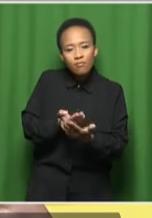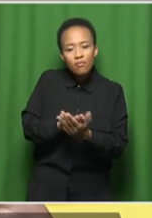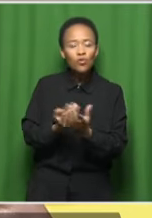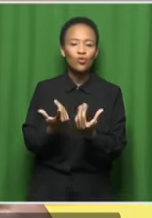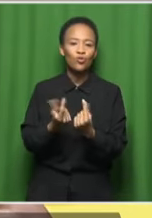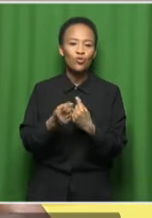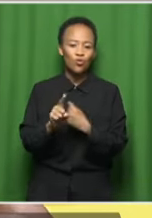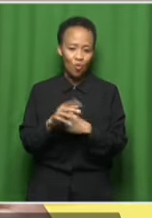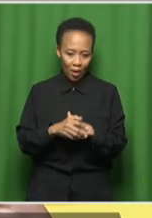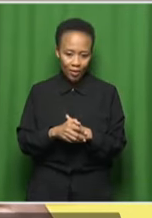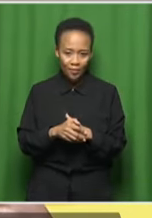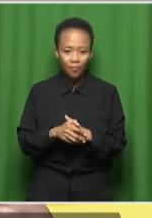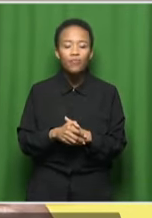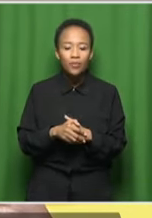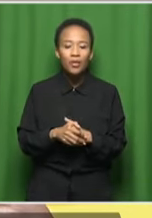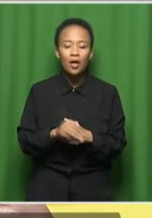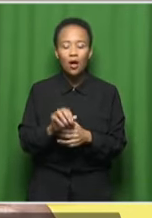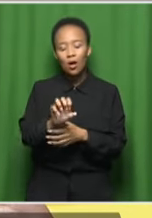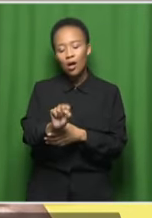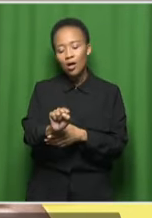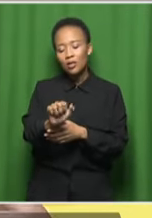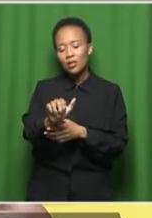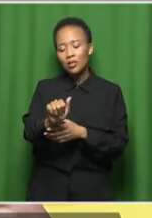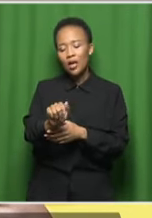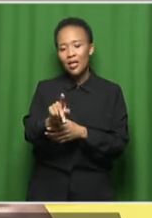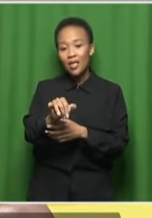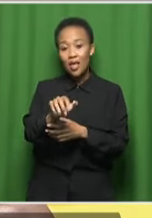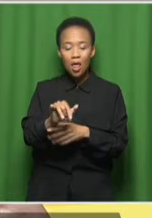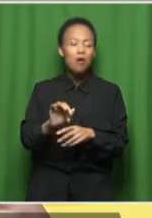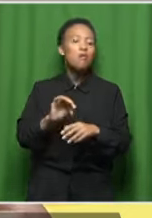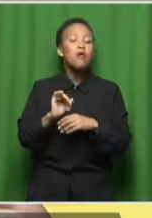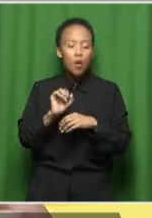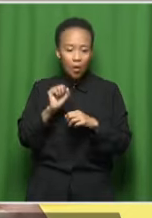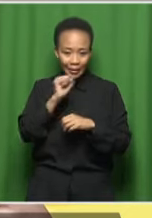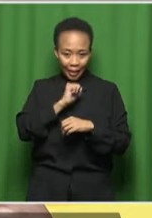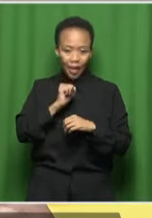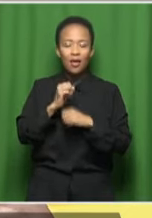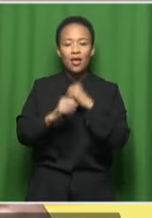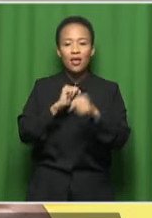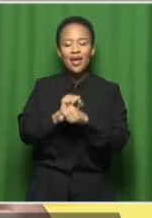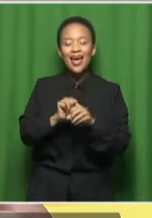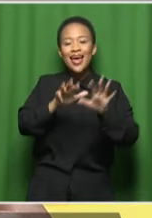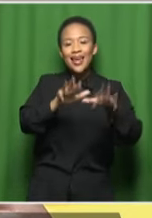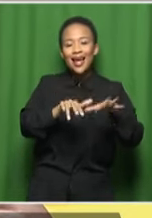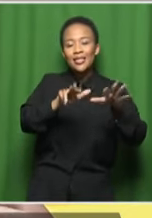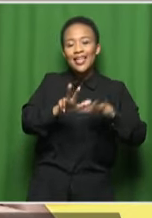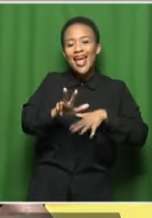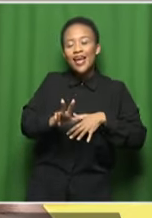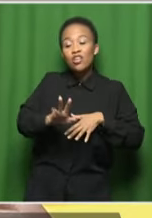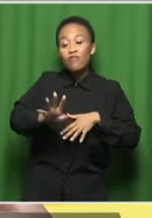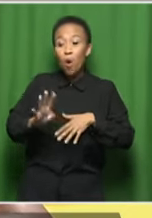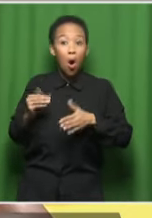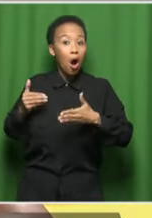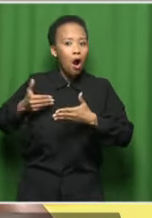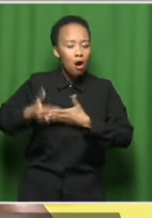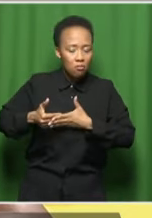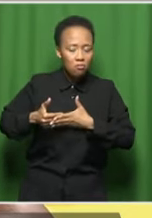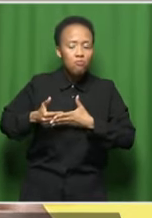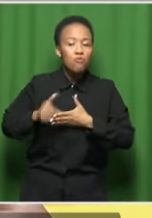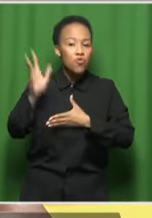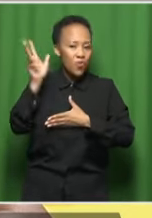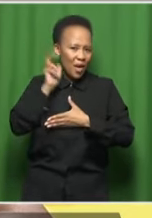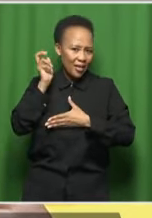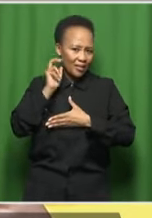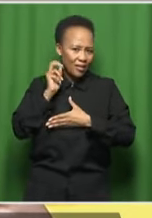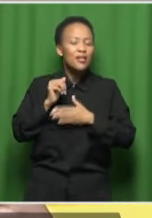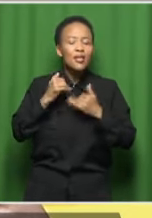an album by Sakile, for example, from 1984, right now, it can really speak to your